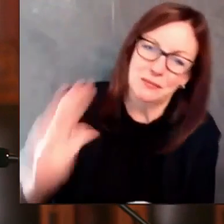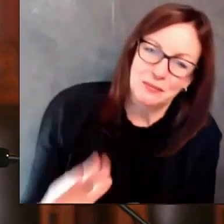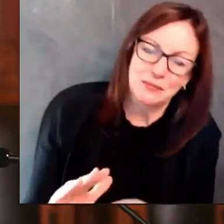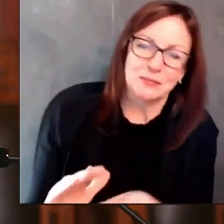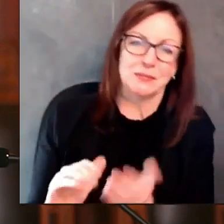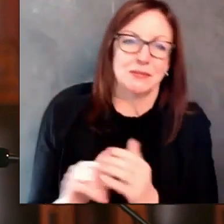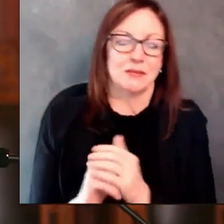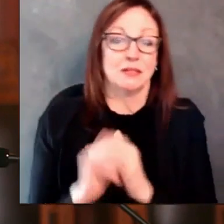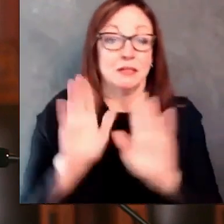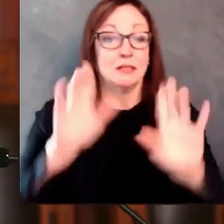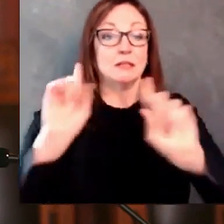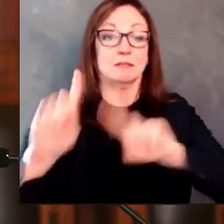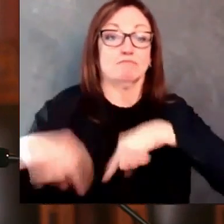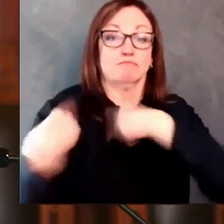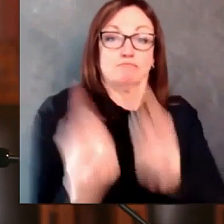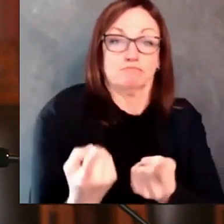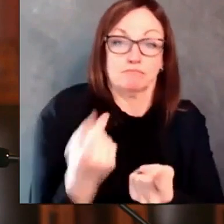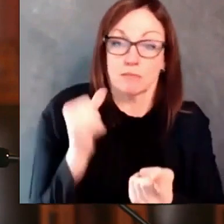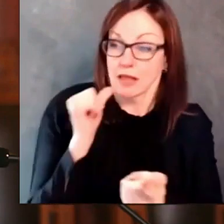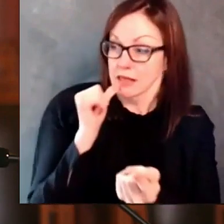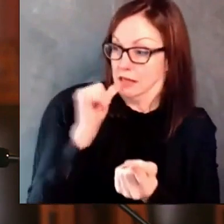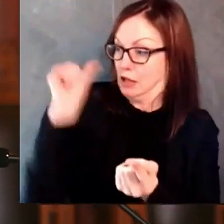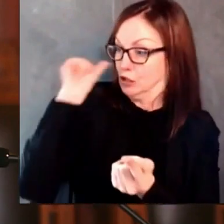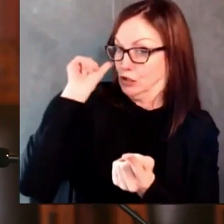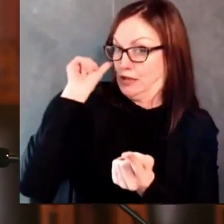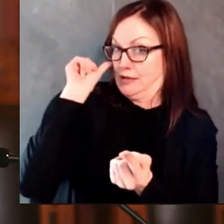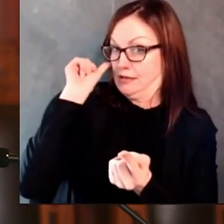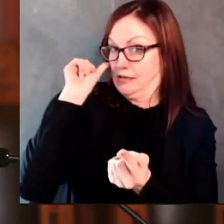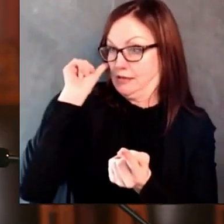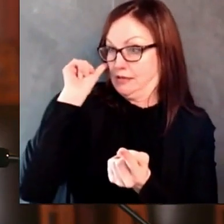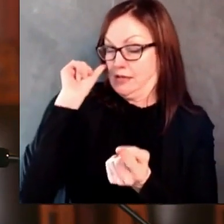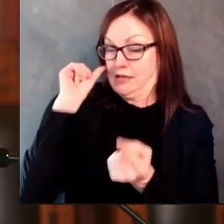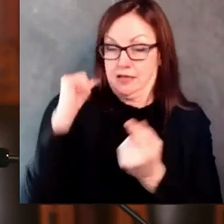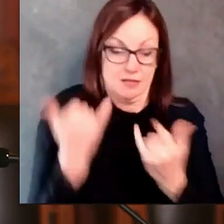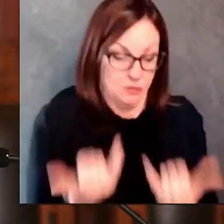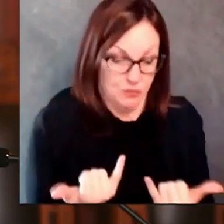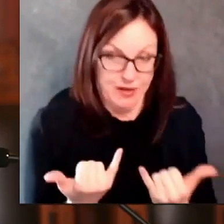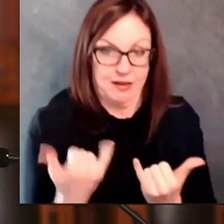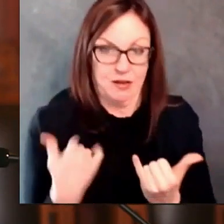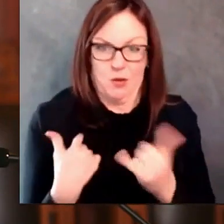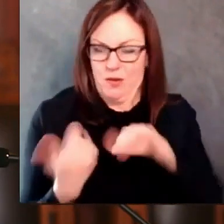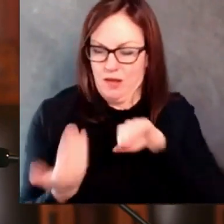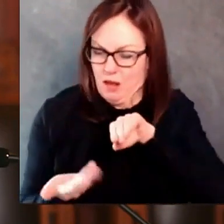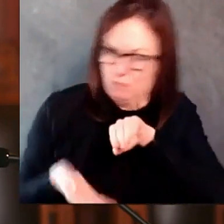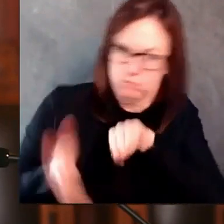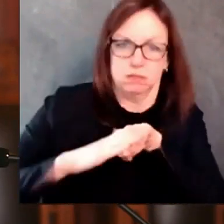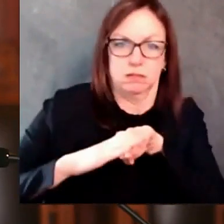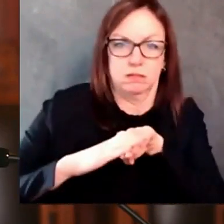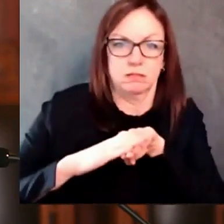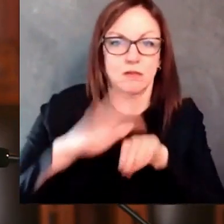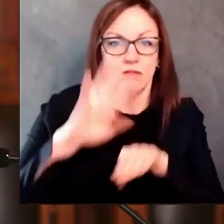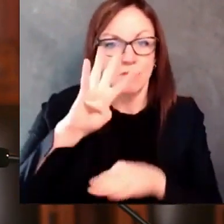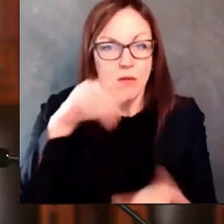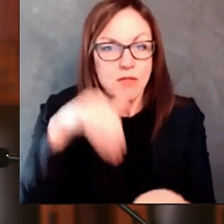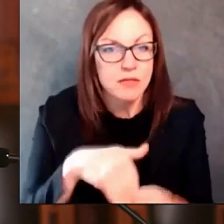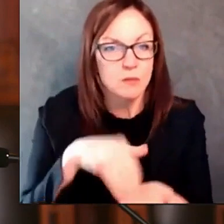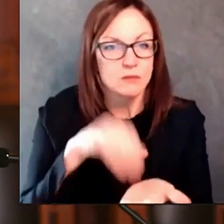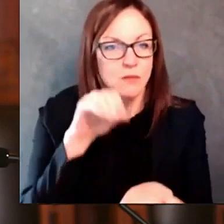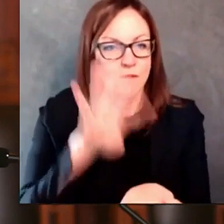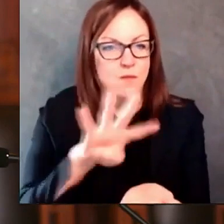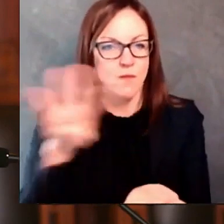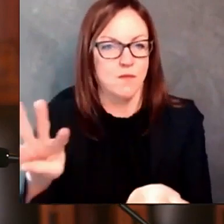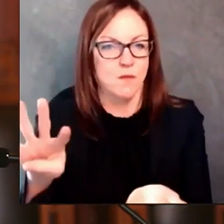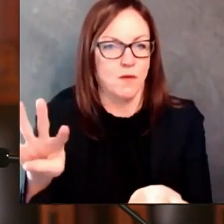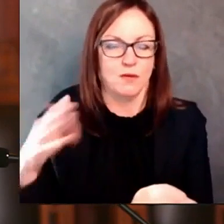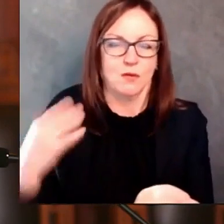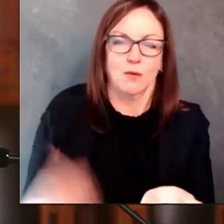,099. Our seven-day average of daily confirmed cases is 3,770,